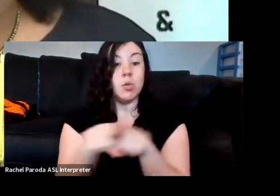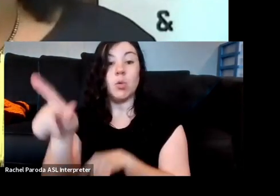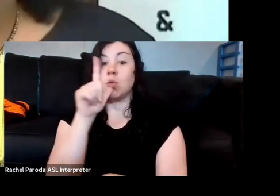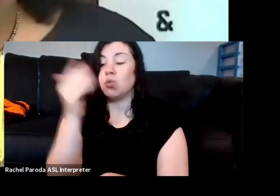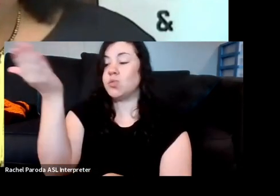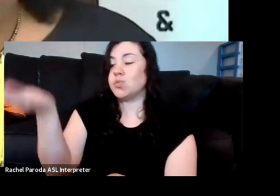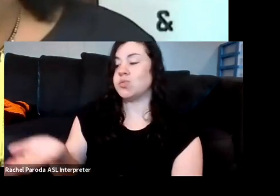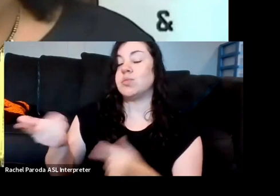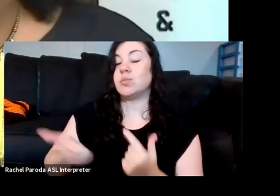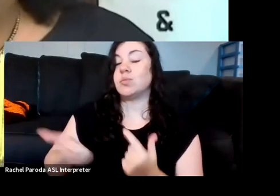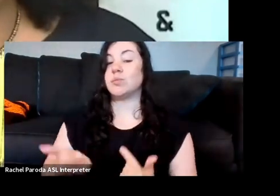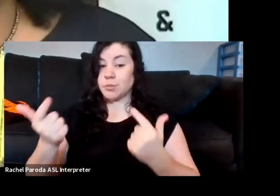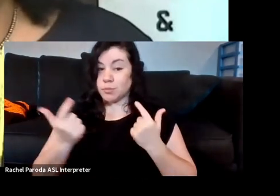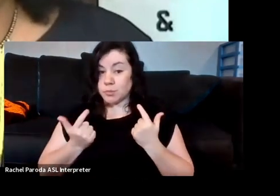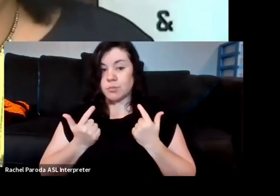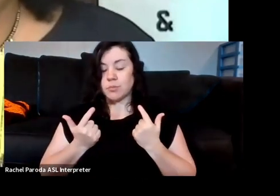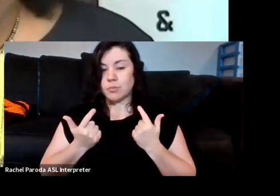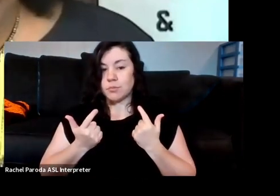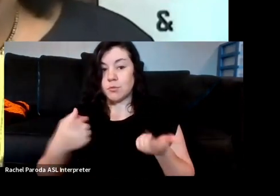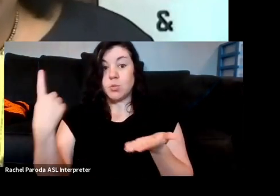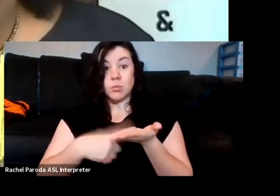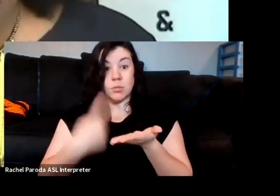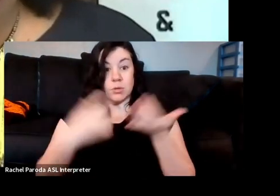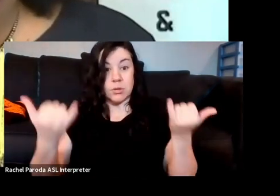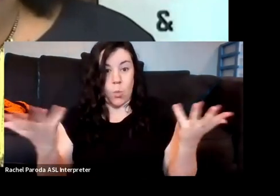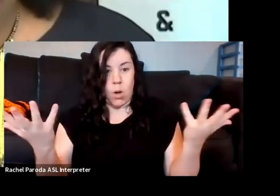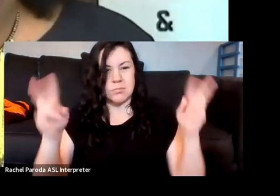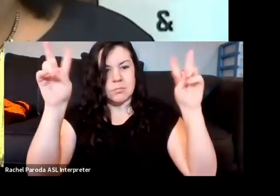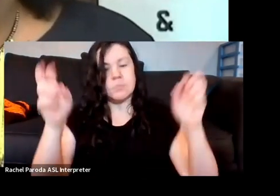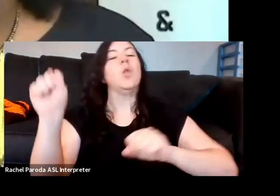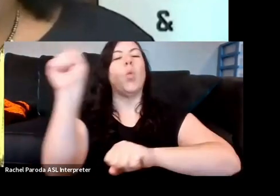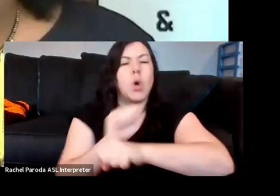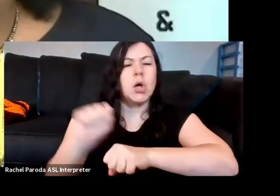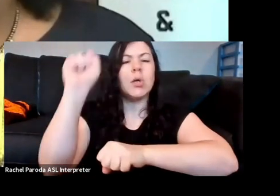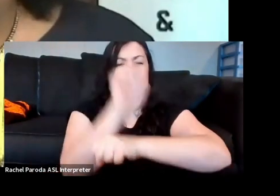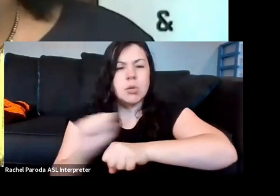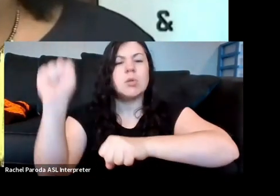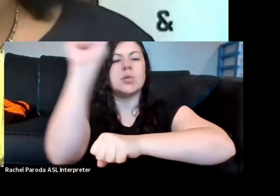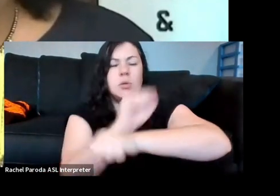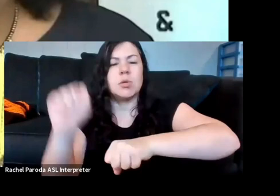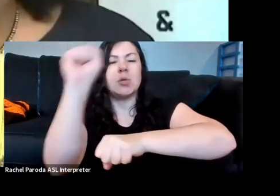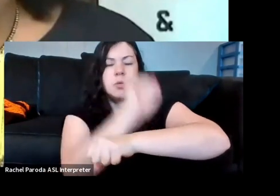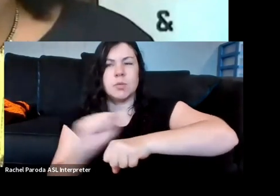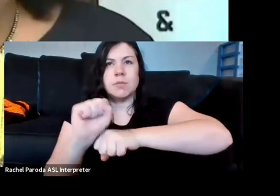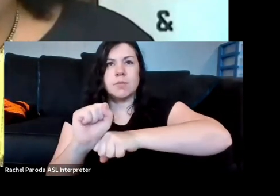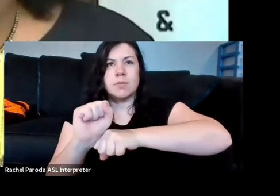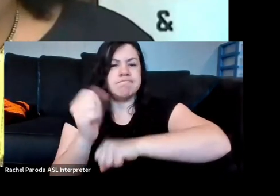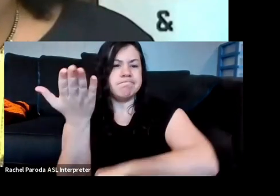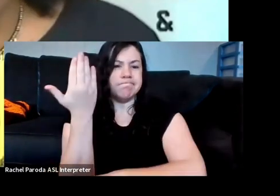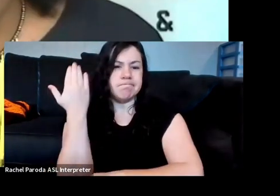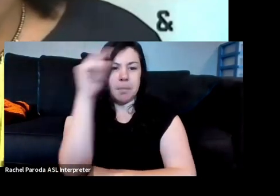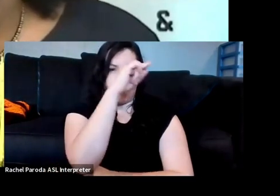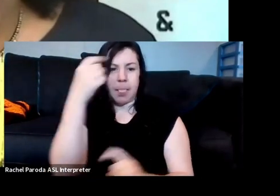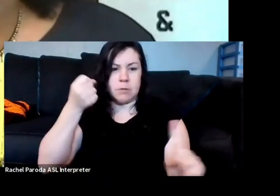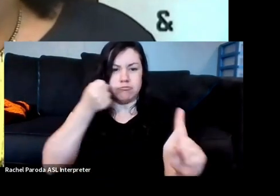So this work is what we're going to discuss today. Following our previous week's roundtable, Black Trauma, Death